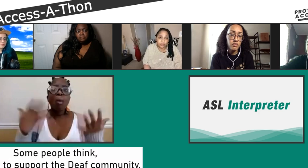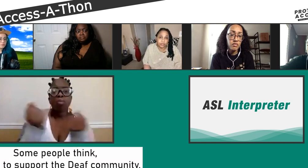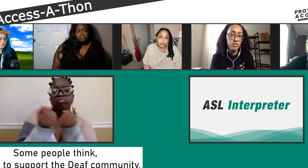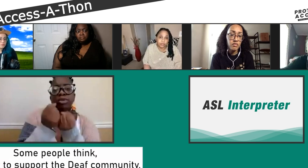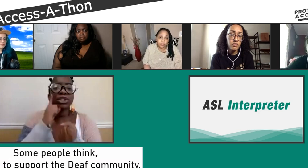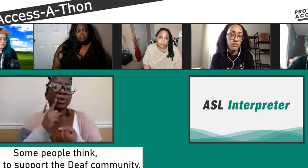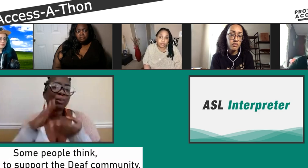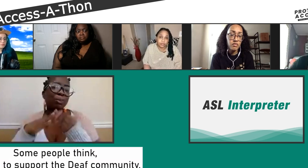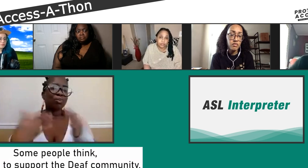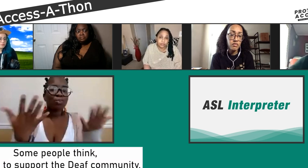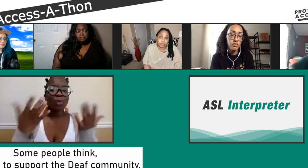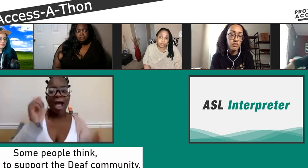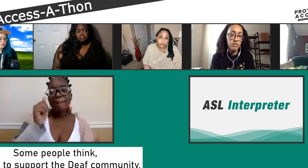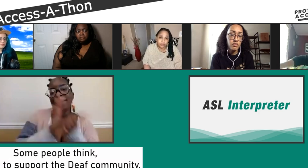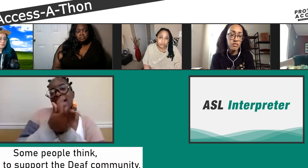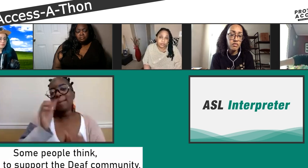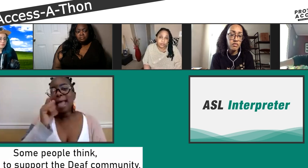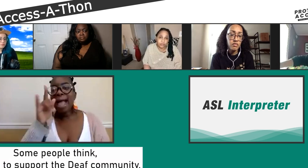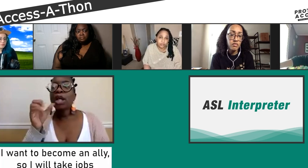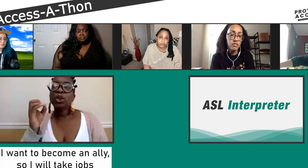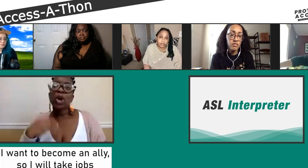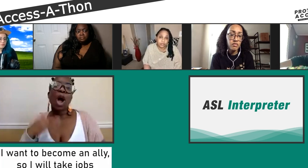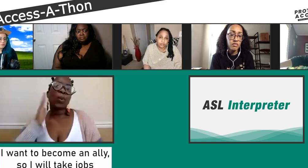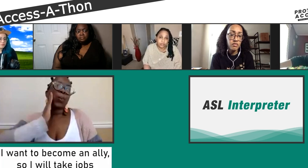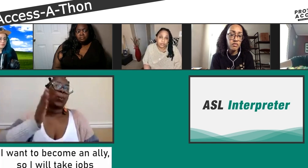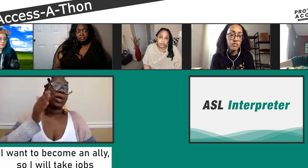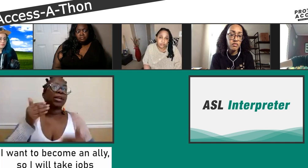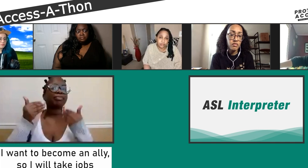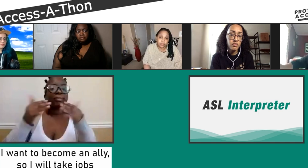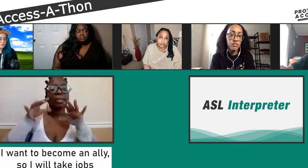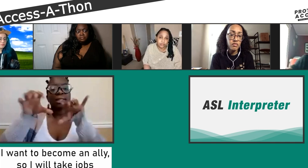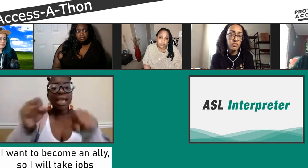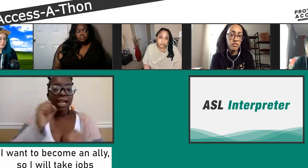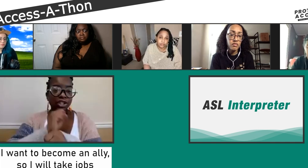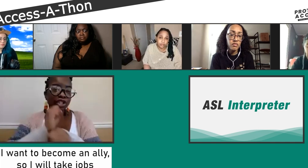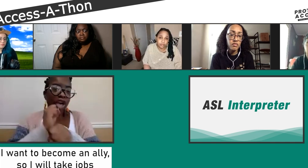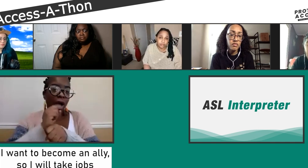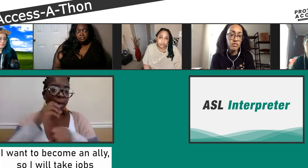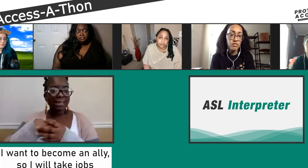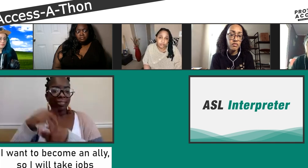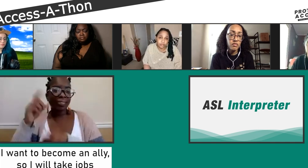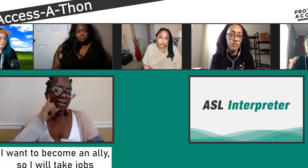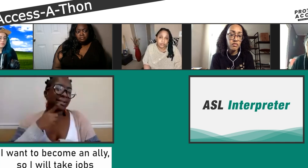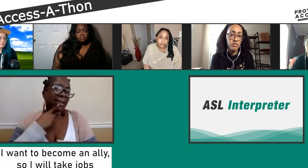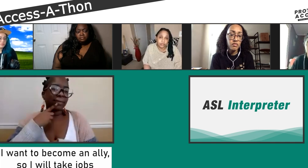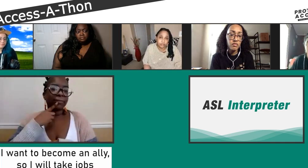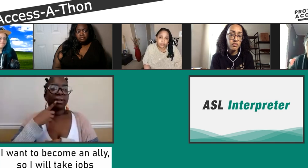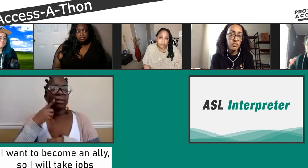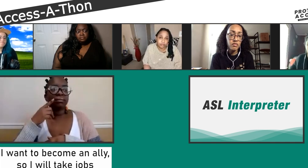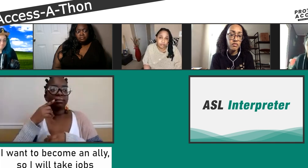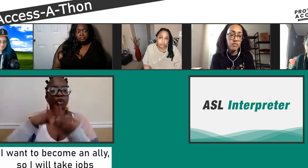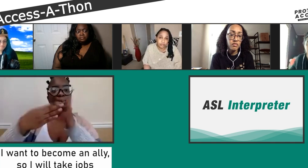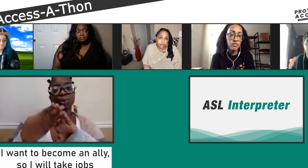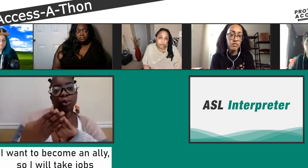Some people think, oh, I want to support the deaf community. I'm going to become an ally. So I'll go ahead and take a job